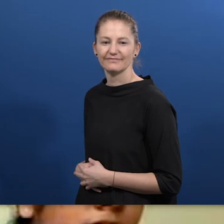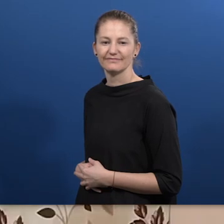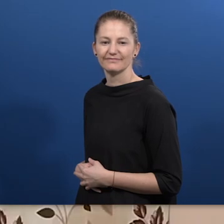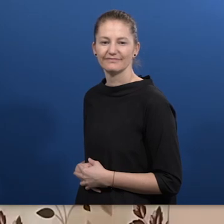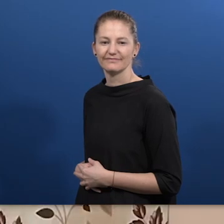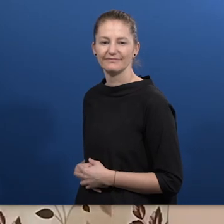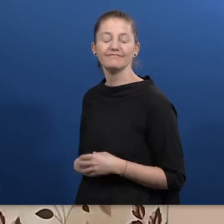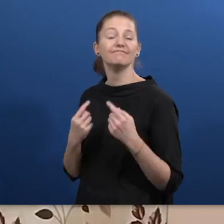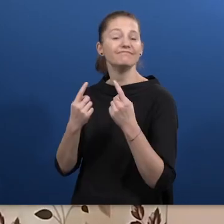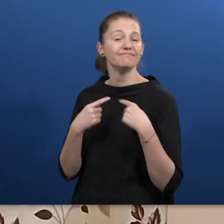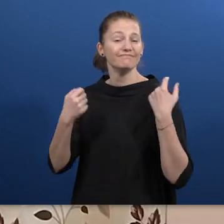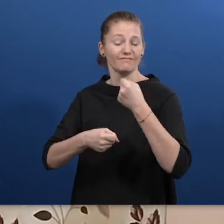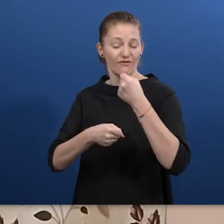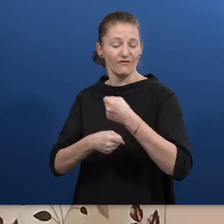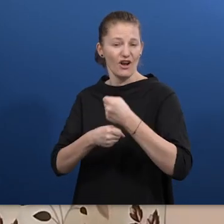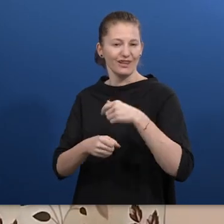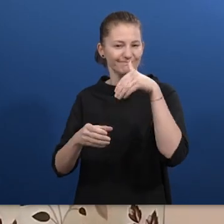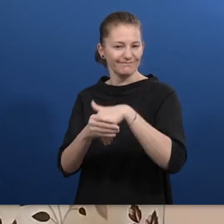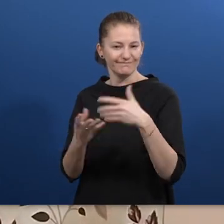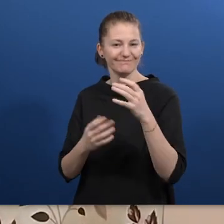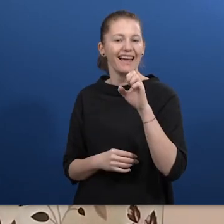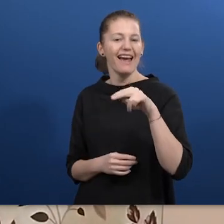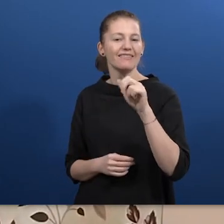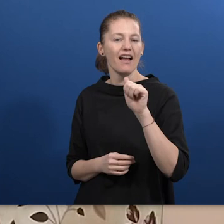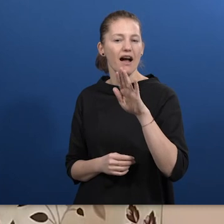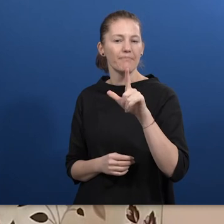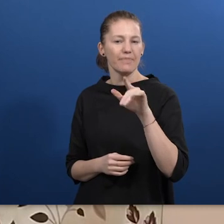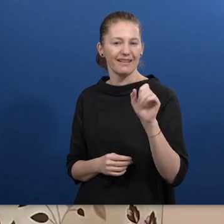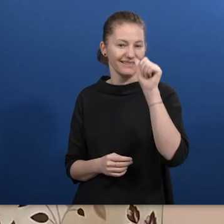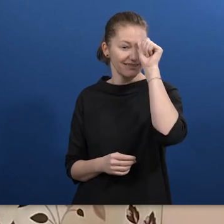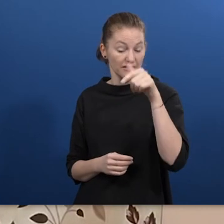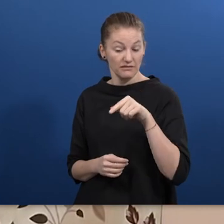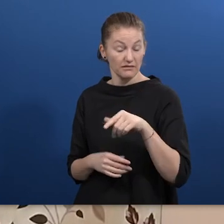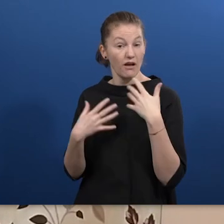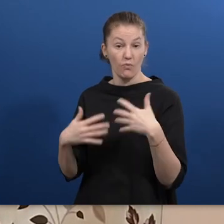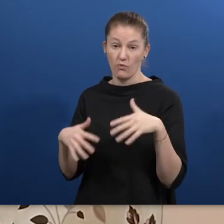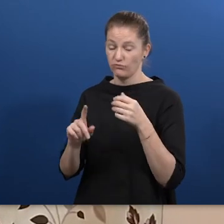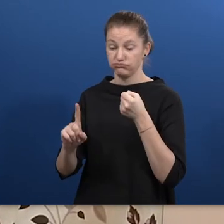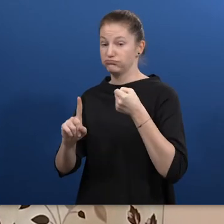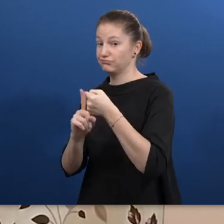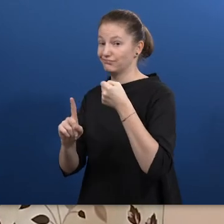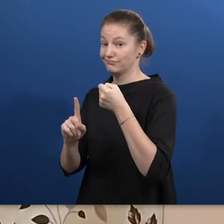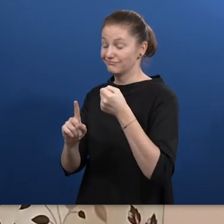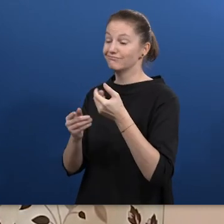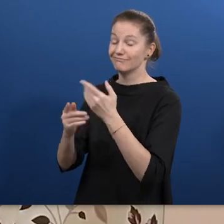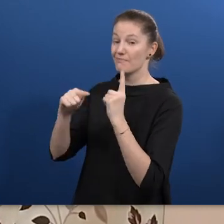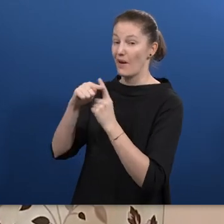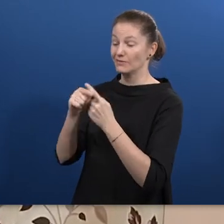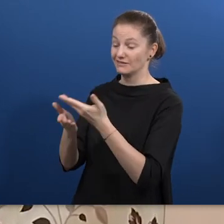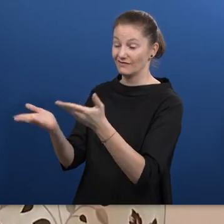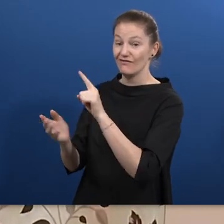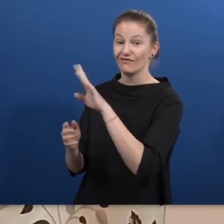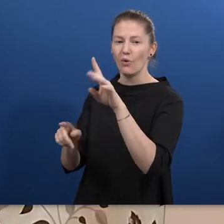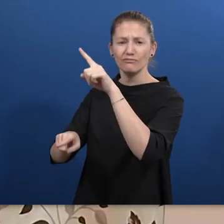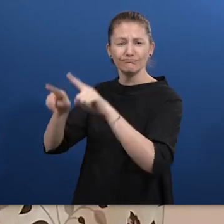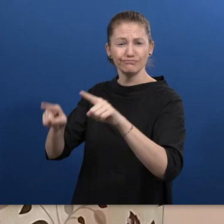Our work at EnableIndia impacts across 14 disabilities and in order to amplify this impact, we are working